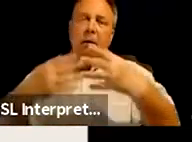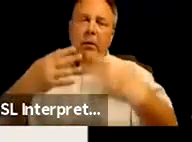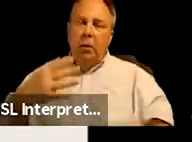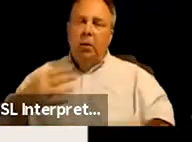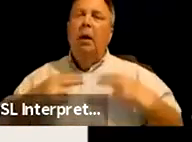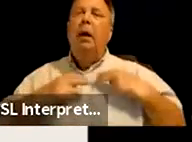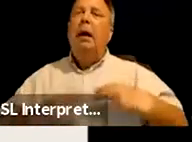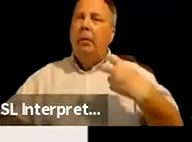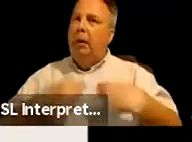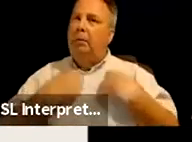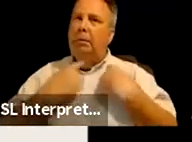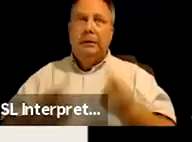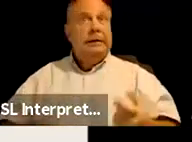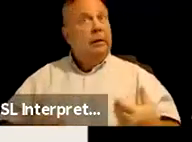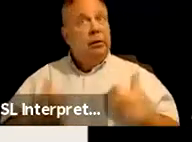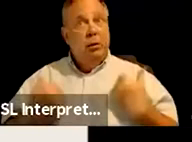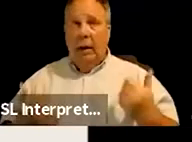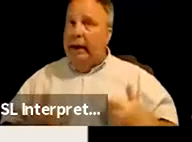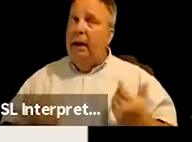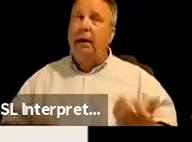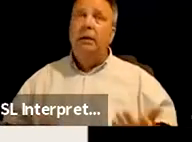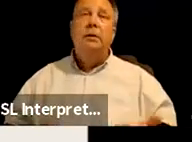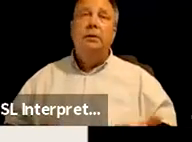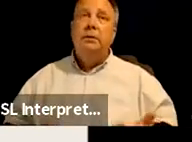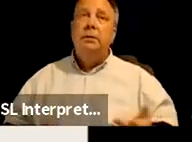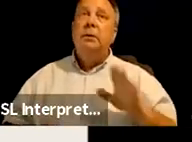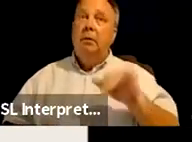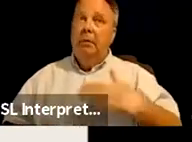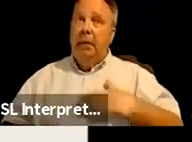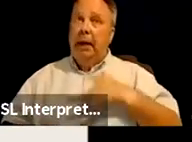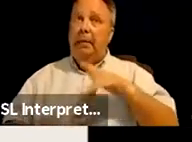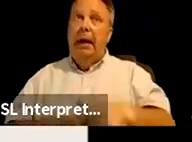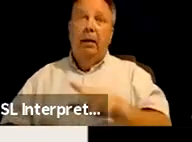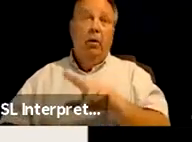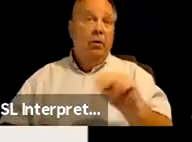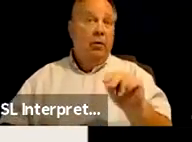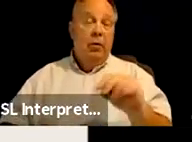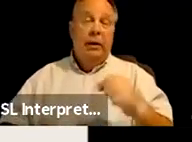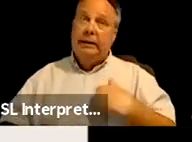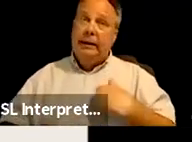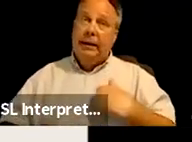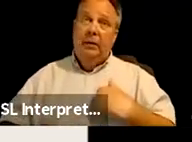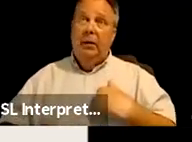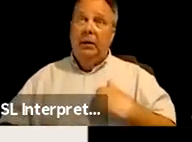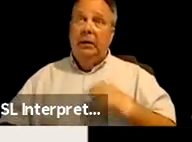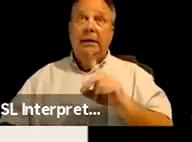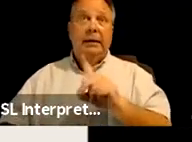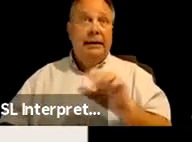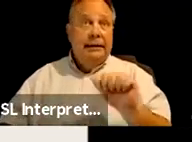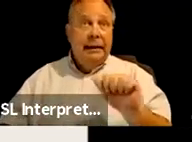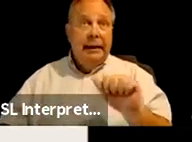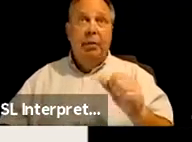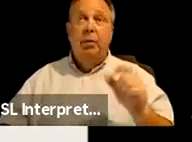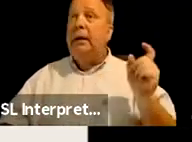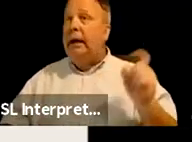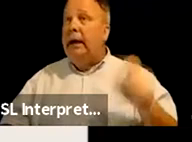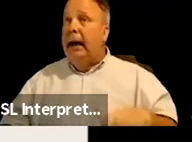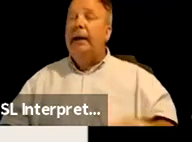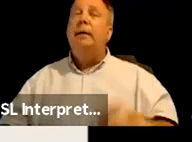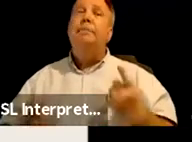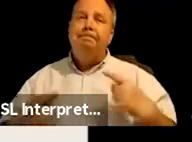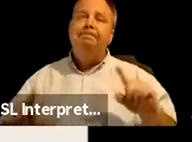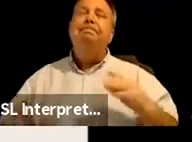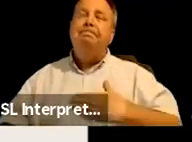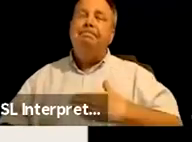problems since I was quite young, uh, by my early thirties though, I was disabled and had to finally admit